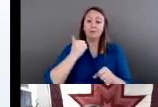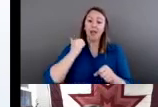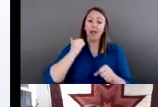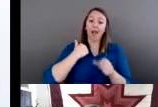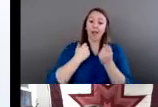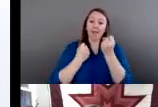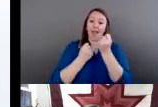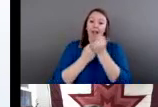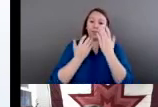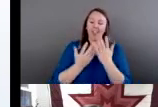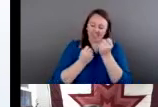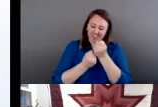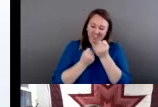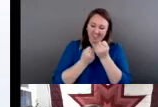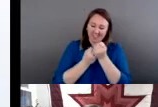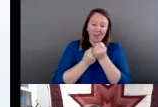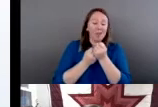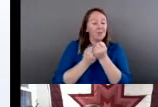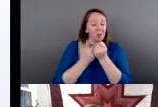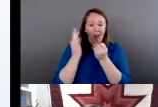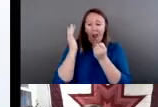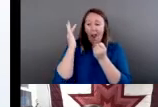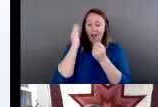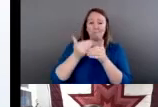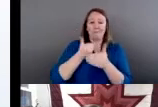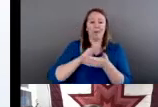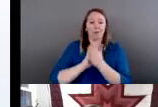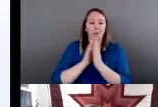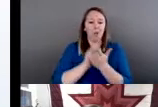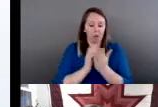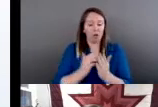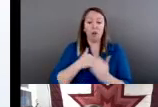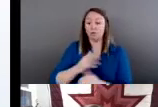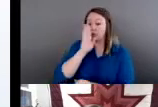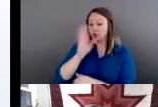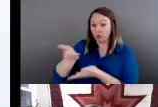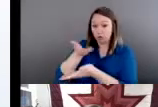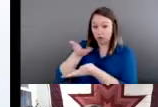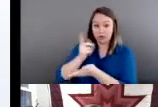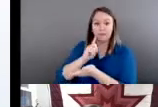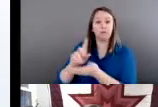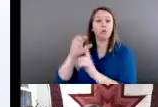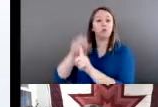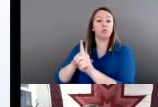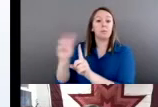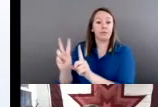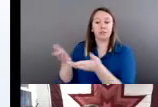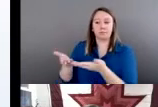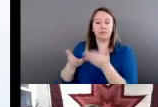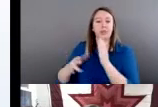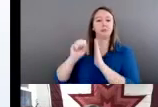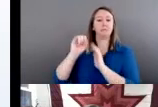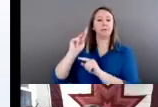I was a lawyer. I did direct services for rape victims here in the state of Kansas. And I think that is